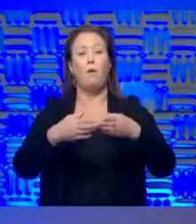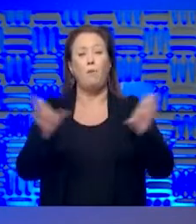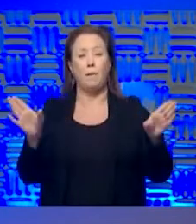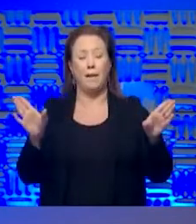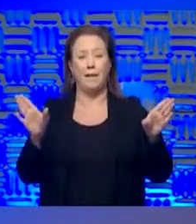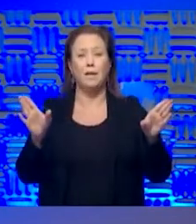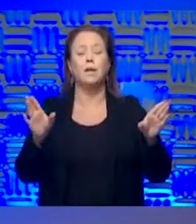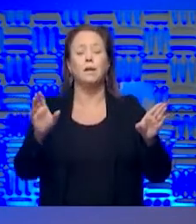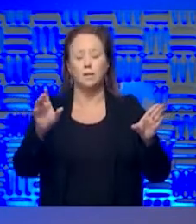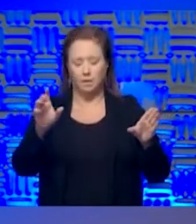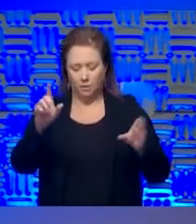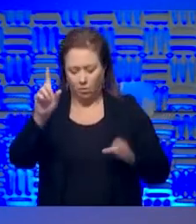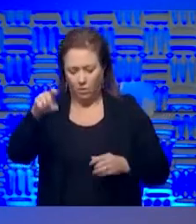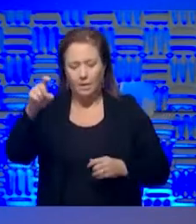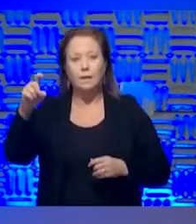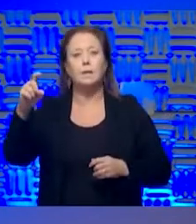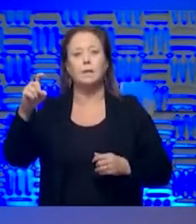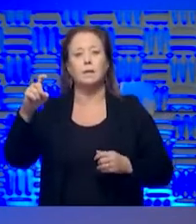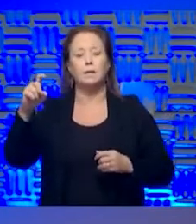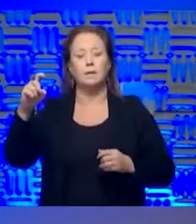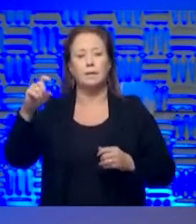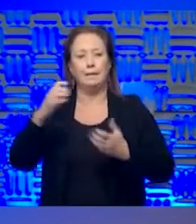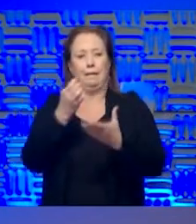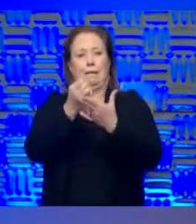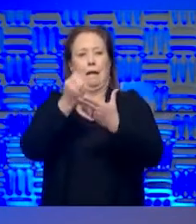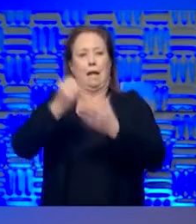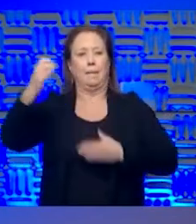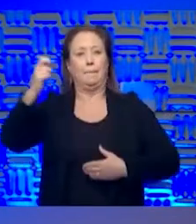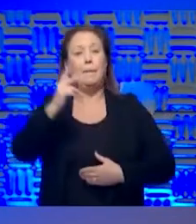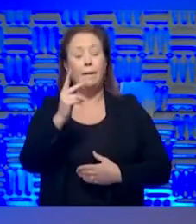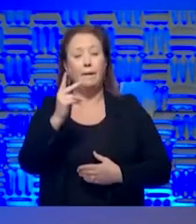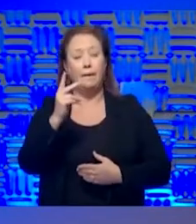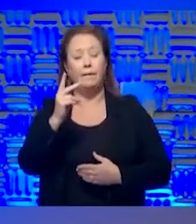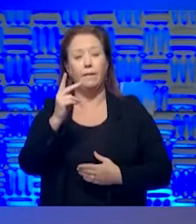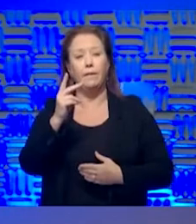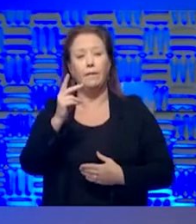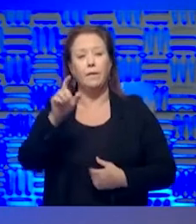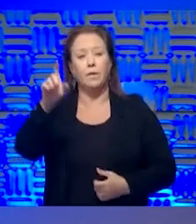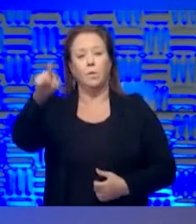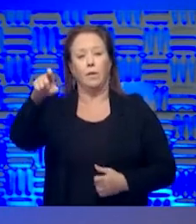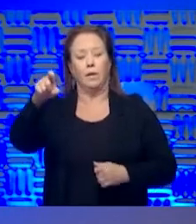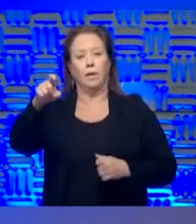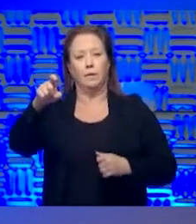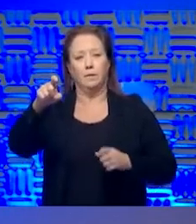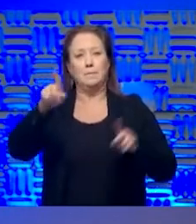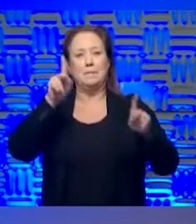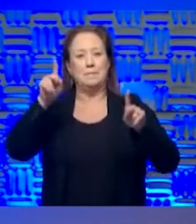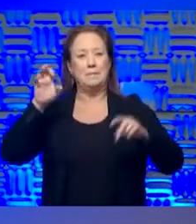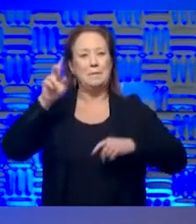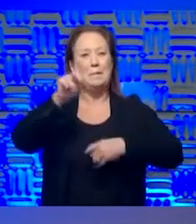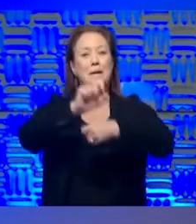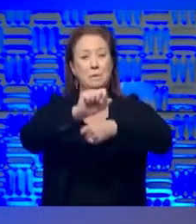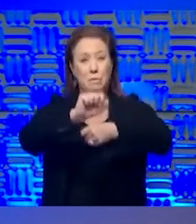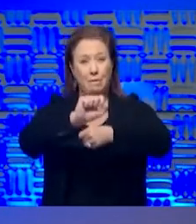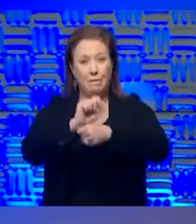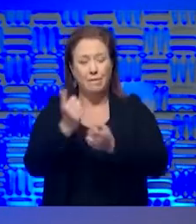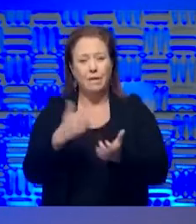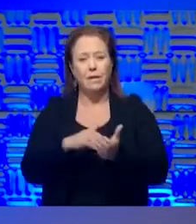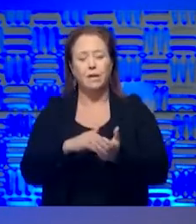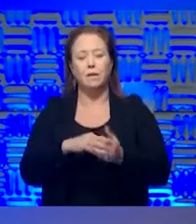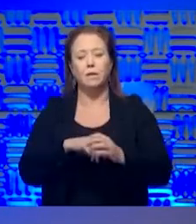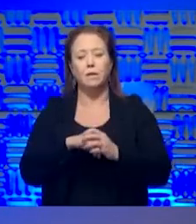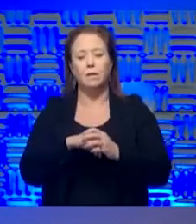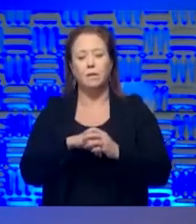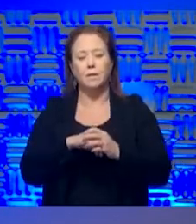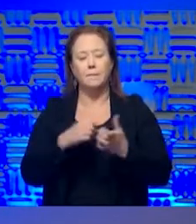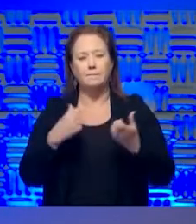definitely need to open. We, we need to get the economy back. We need to get people working. We need to try